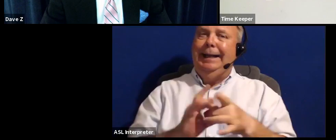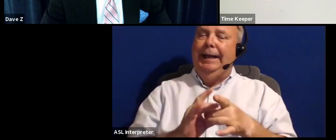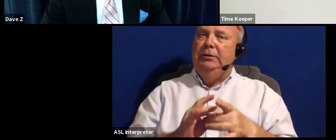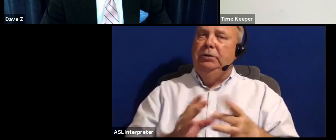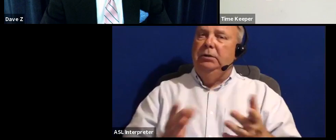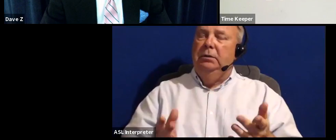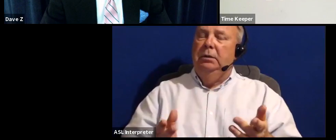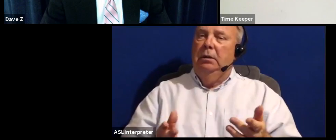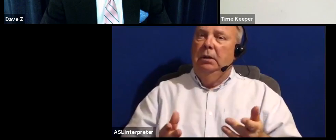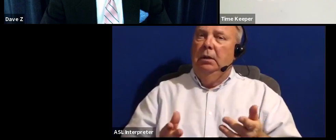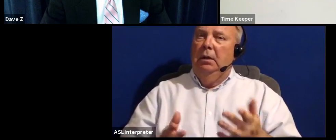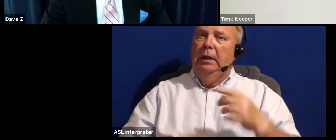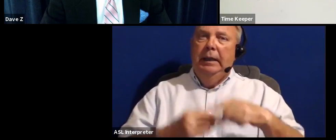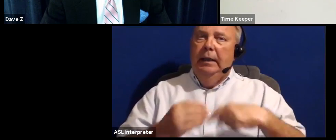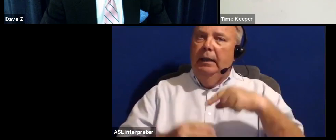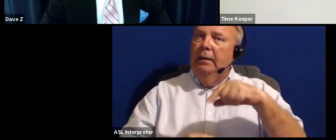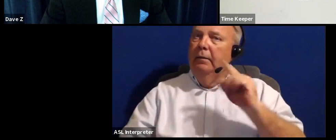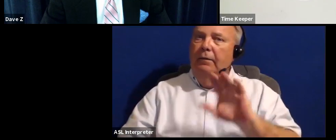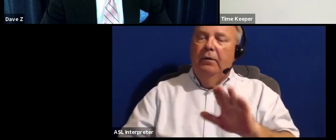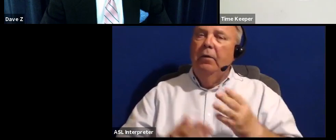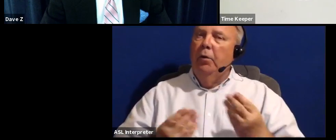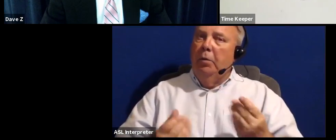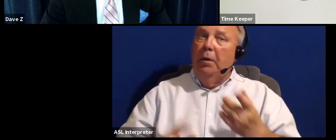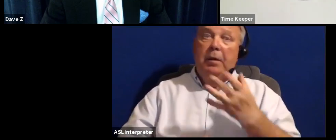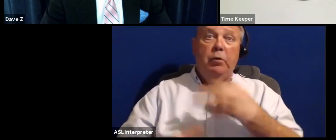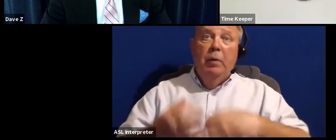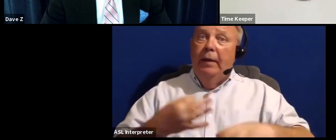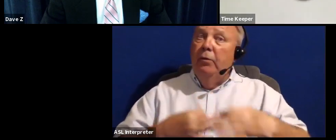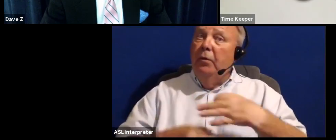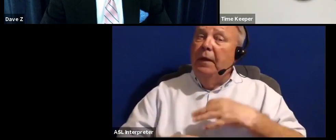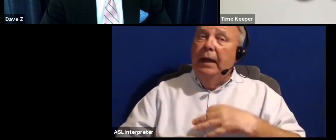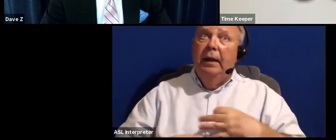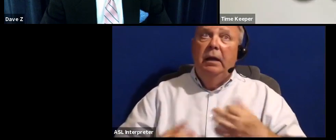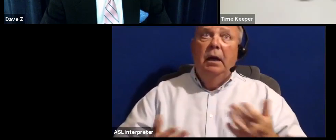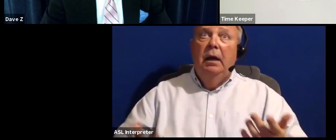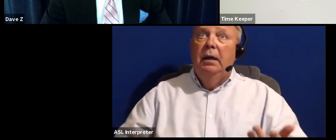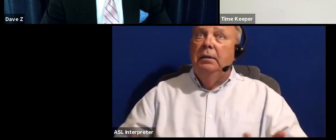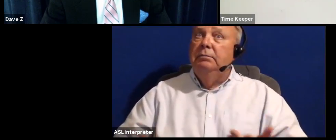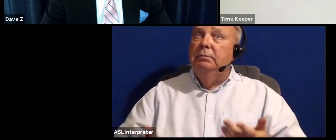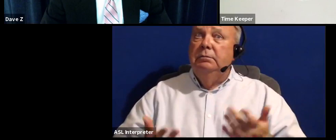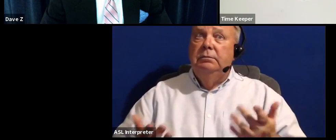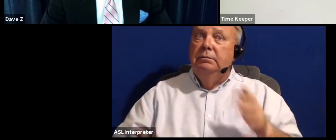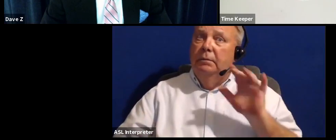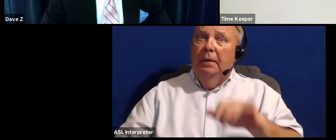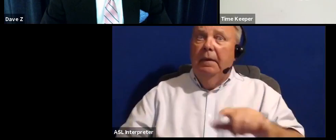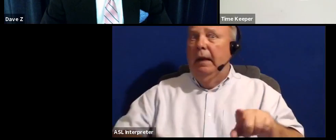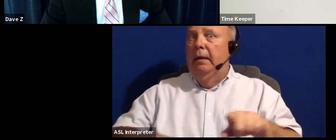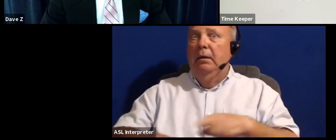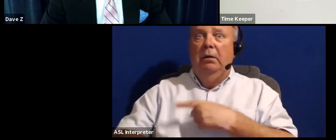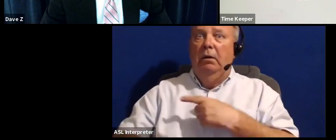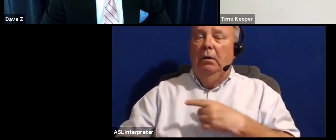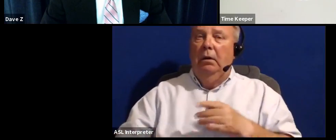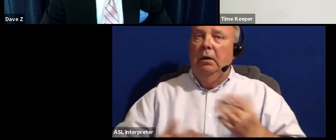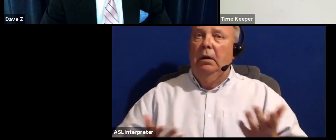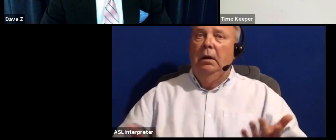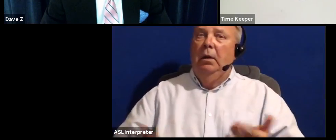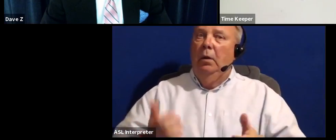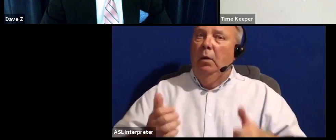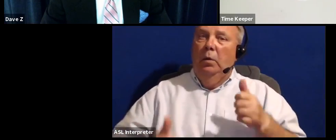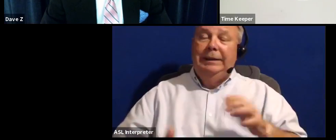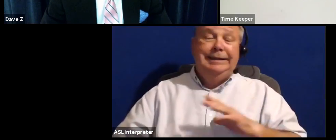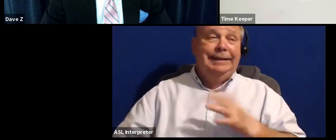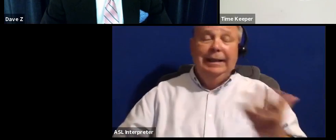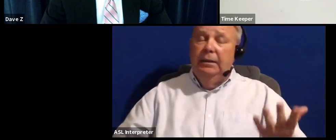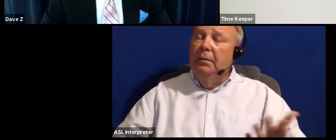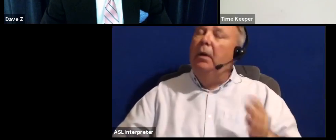connection internal to their property rather than that lawn which exists, which in winter is inaccessible,